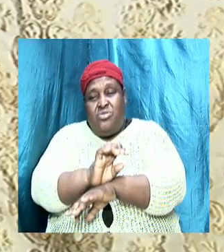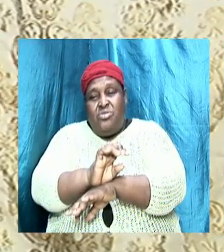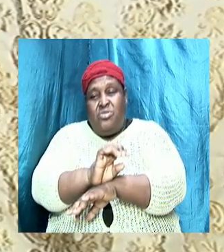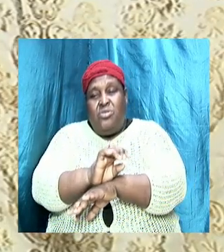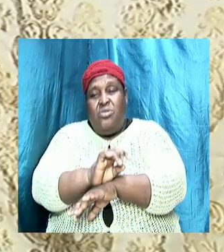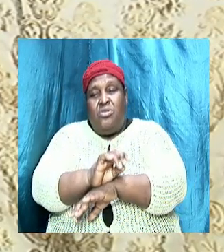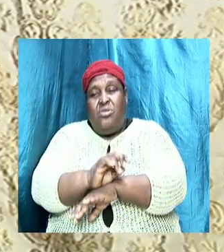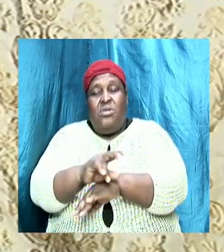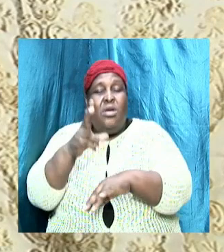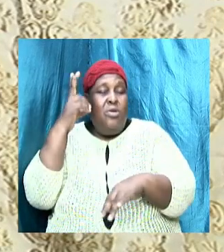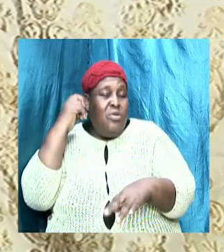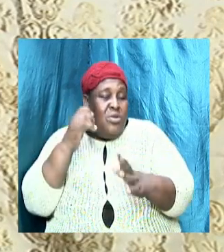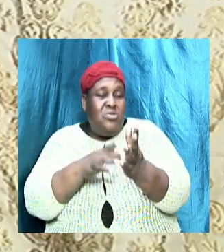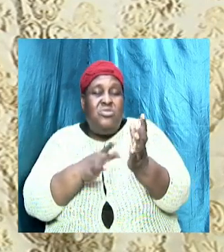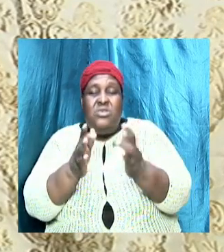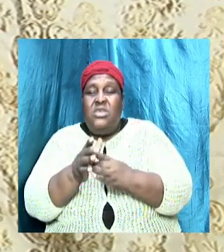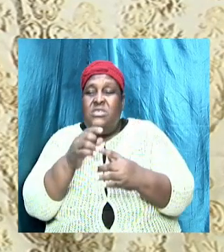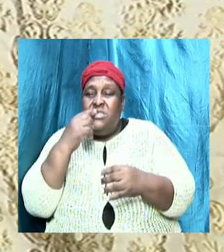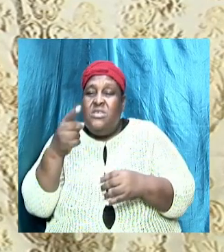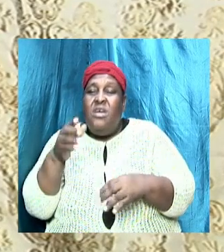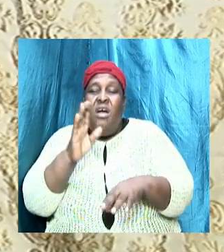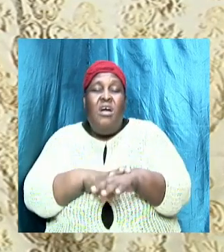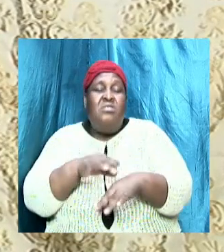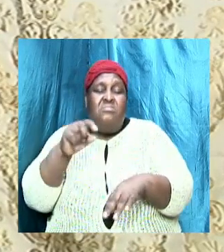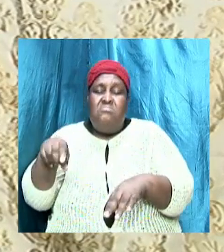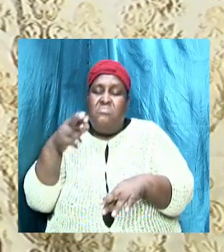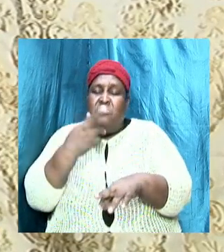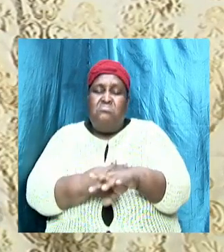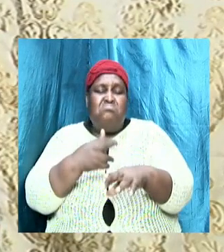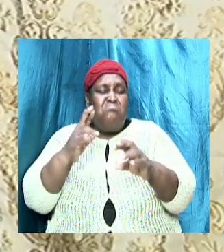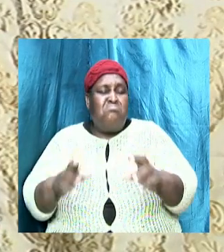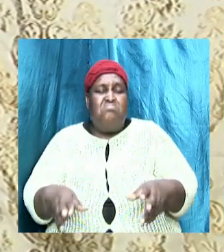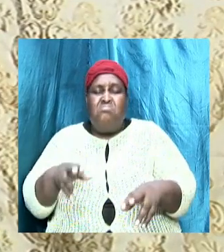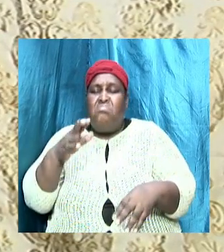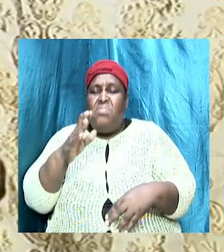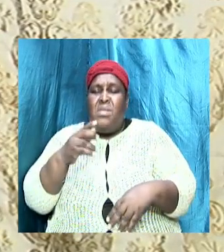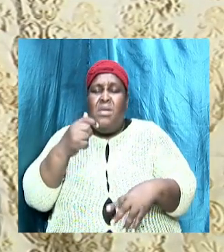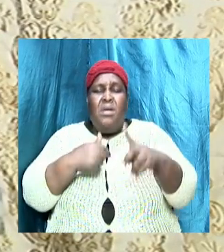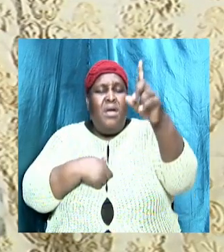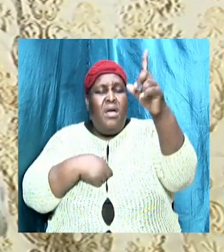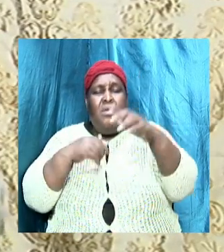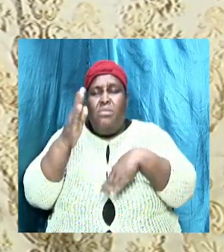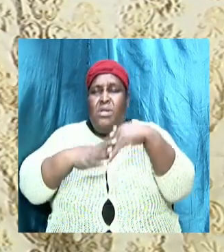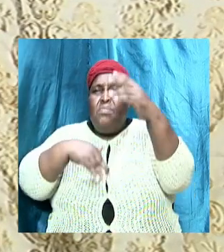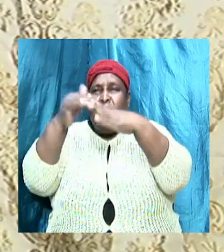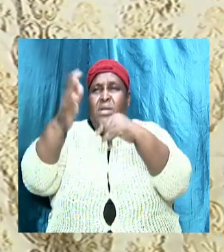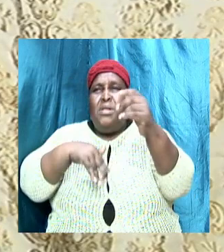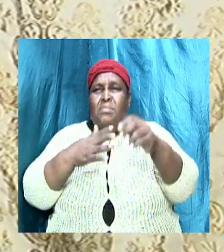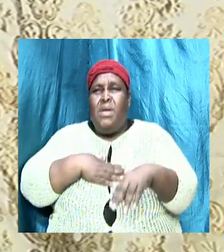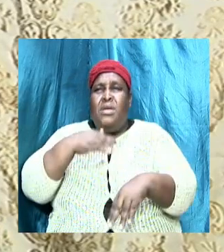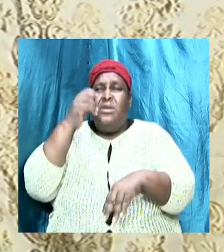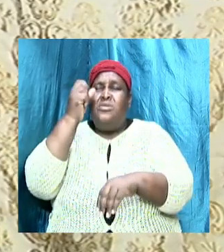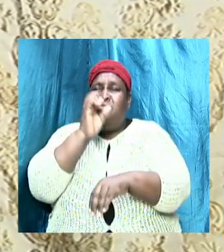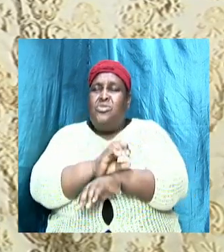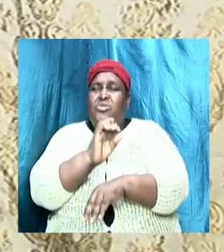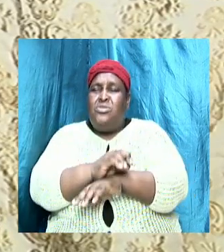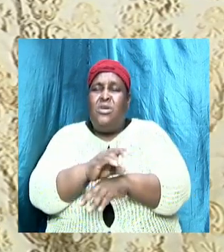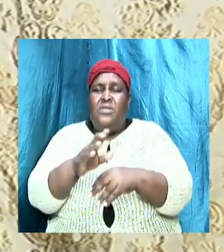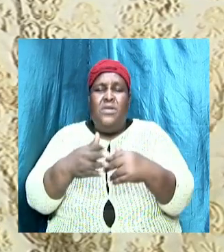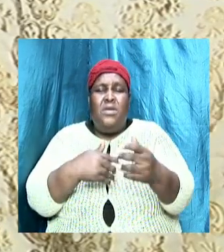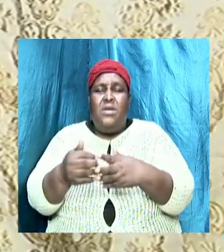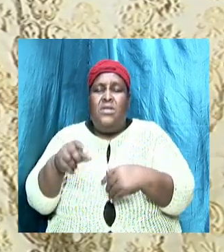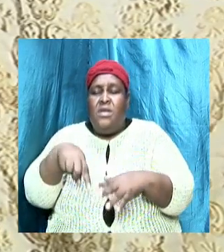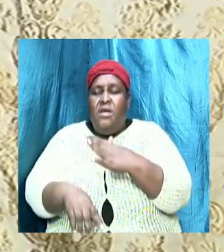church but I heard Jesus said open this rock I will build my church and the gates of hell shall not